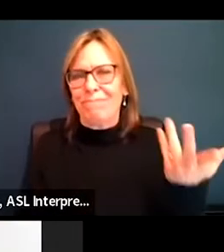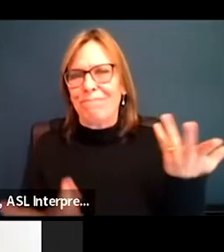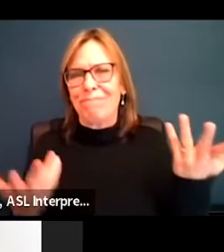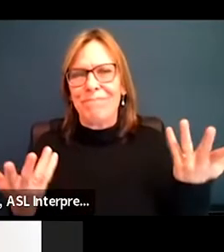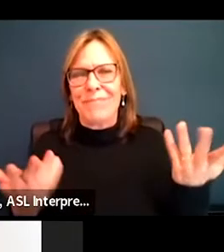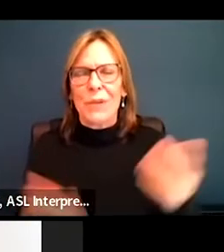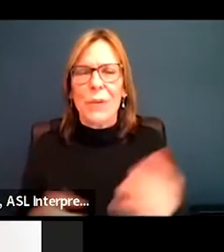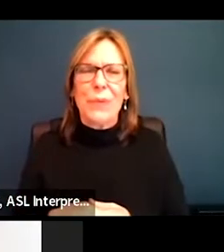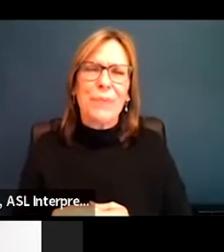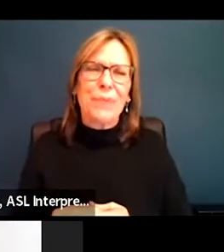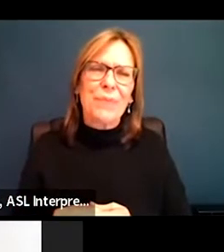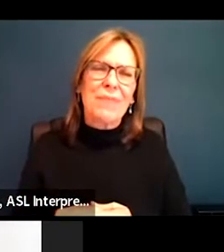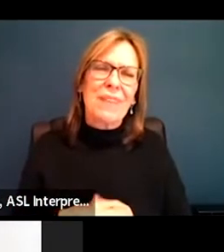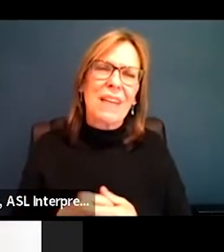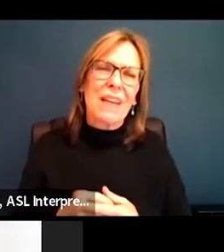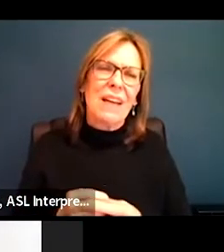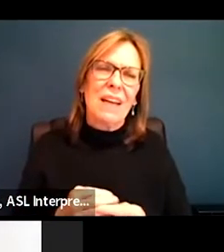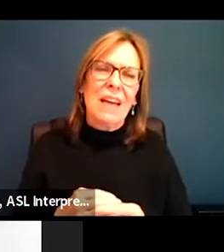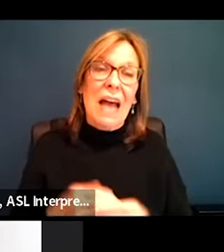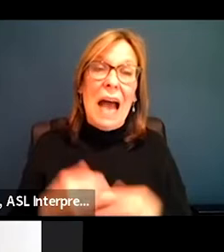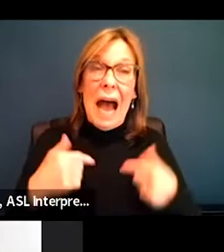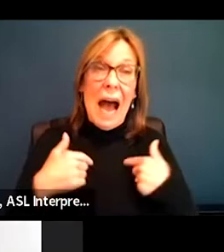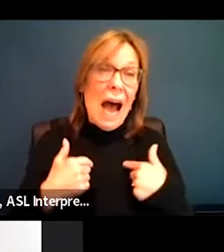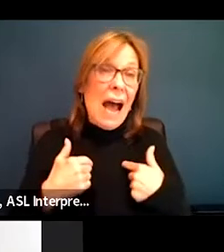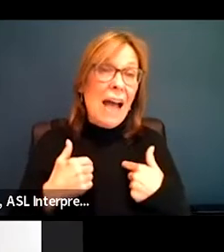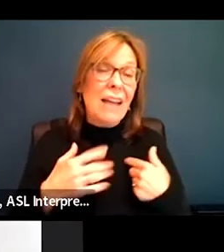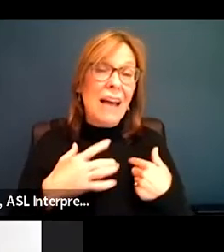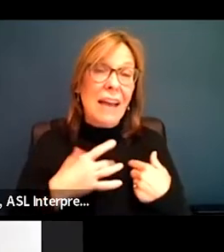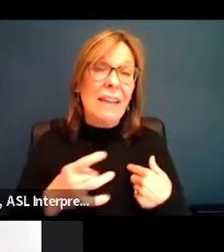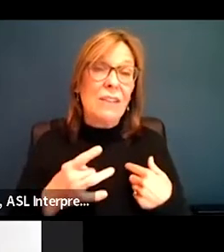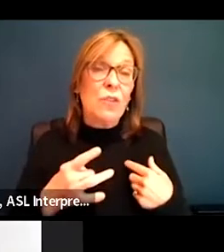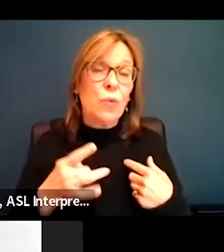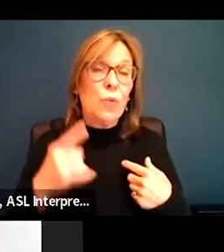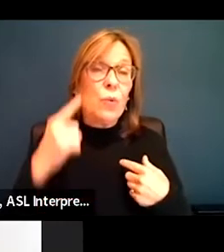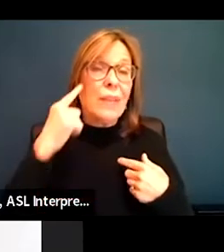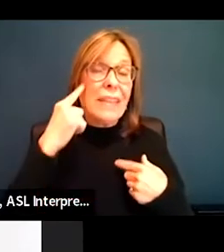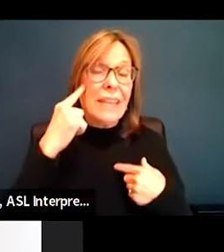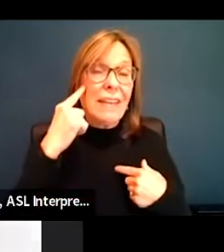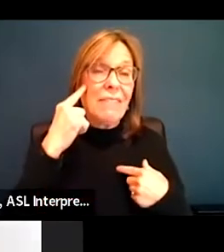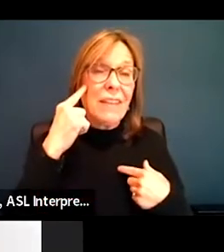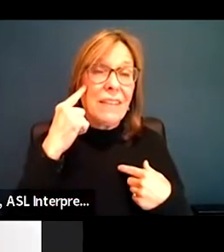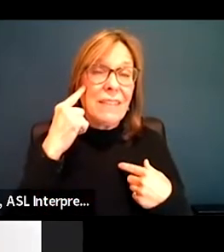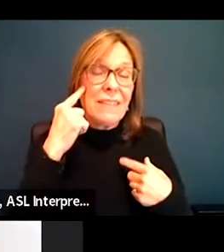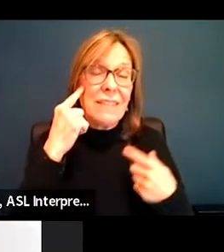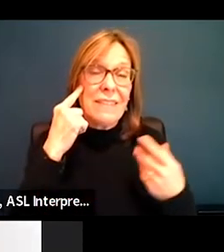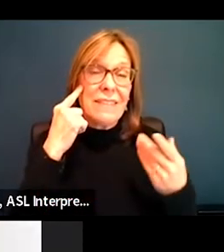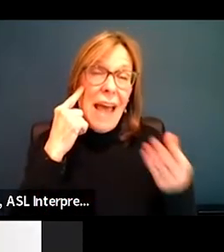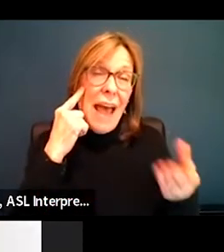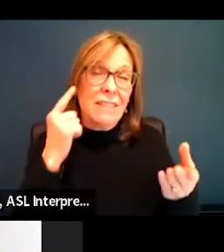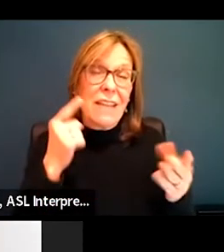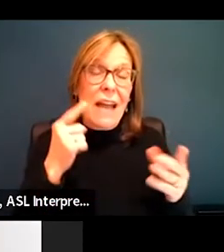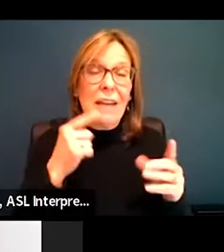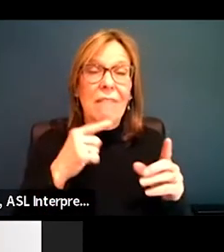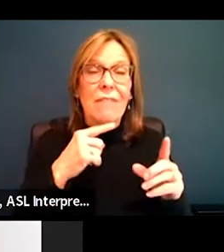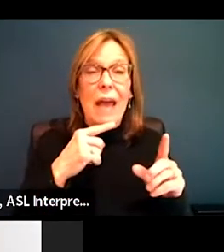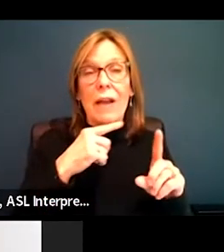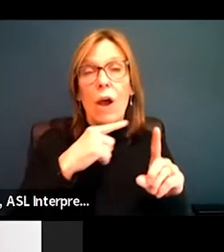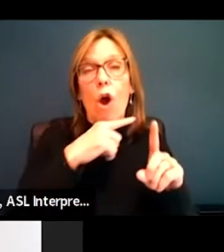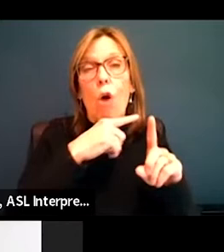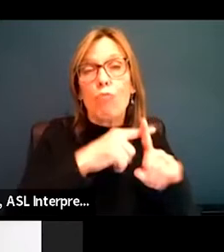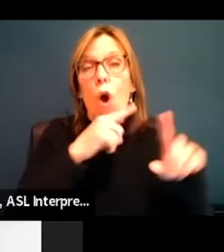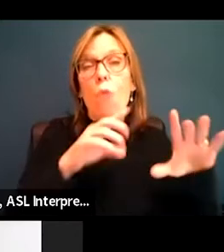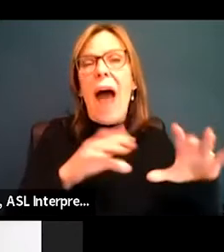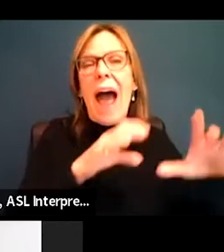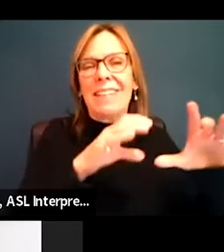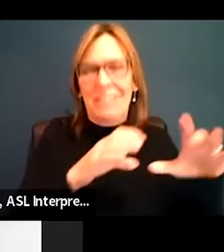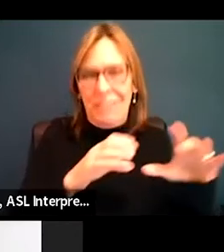so, and, you know, I, I'd like to think of this as, uh, sort of, uh, proactive and preventative. So reaching